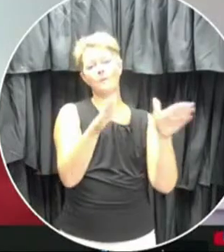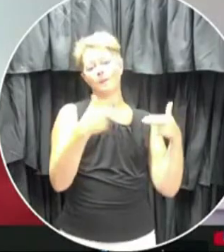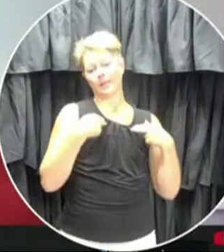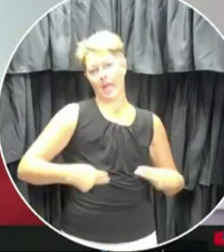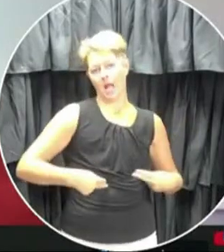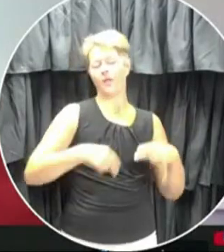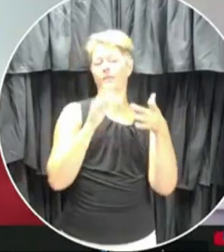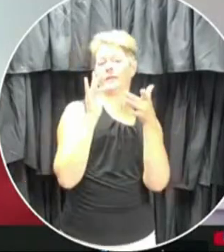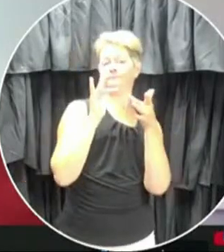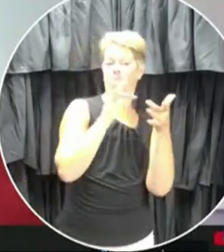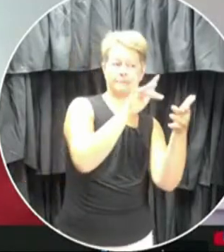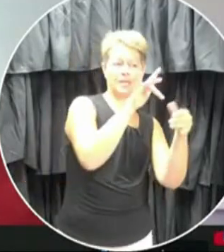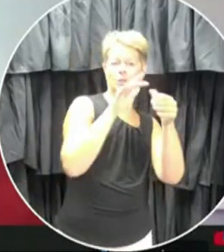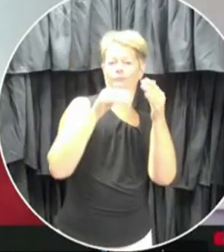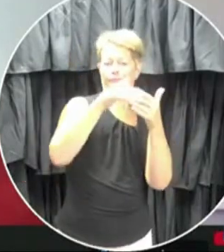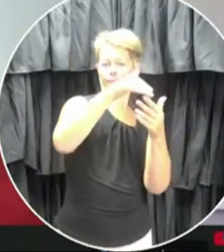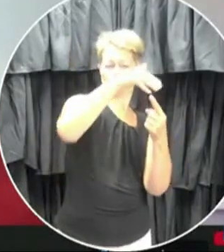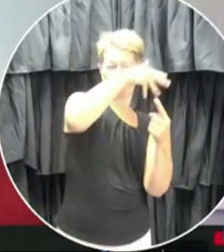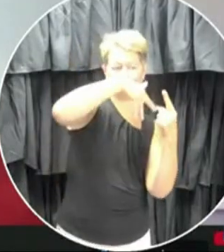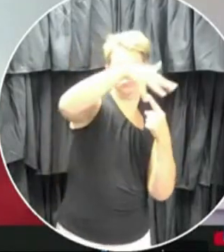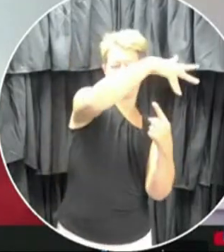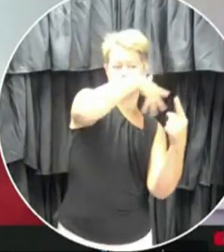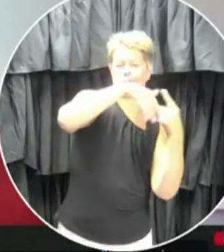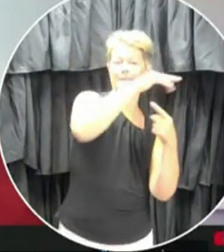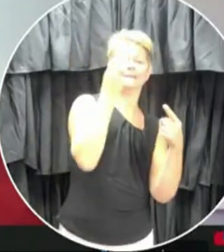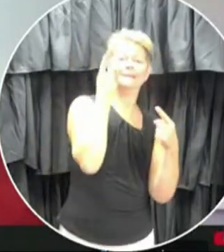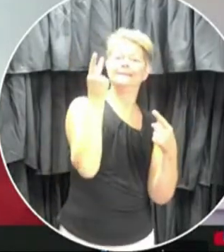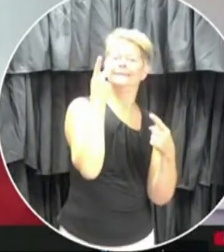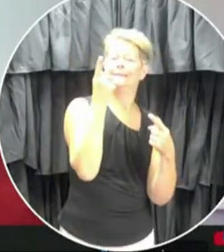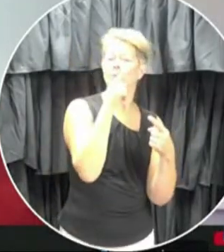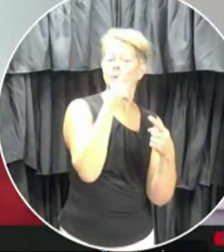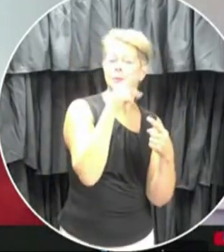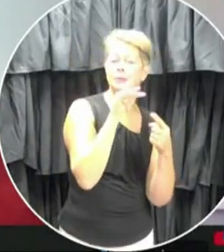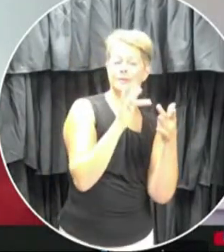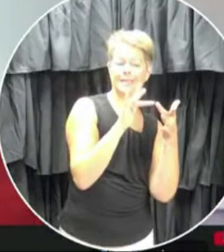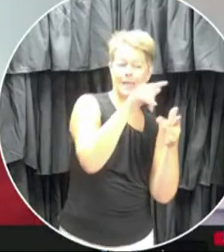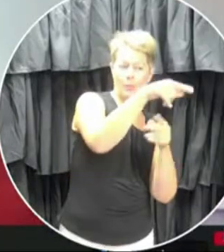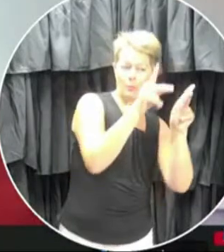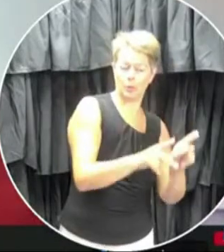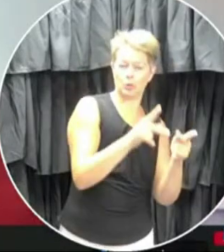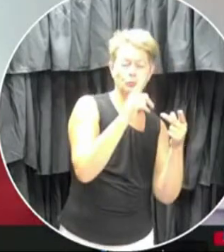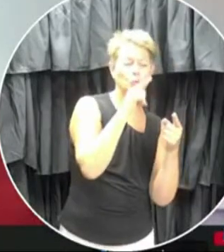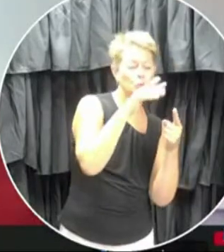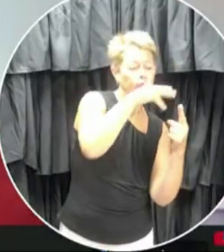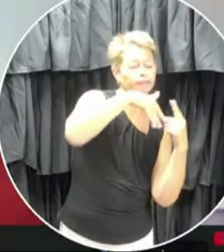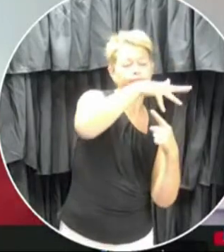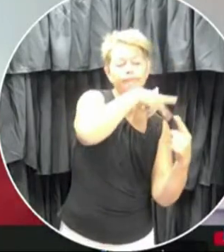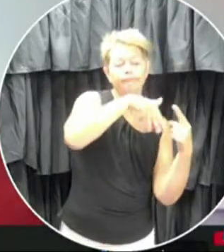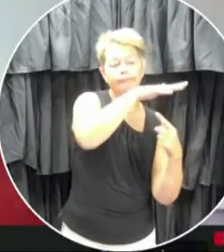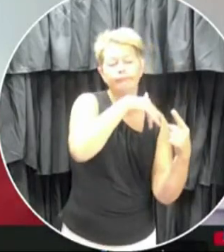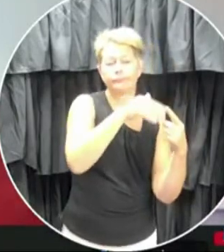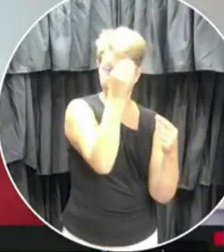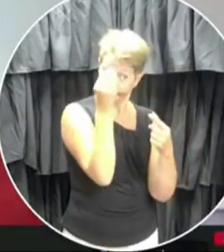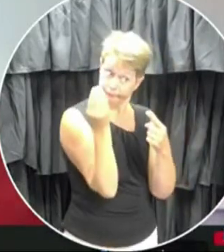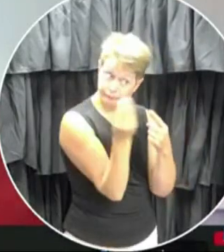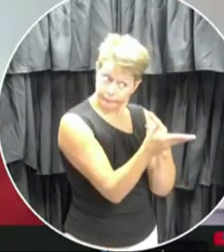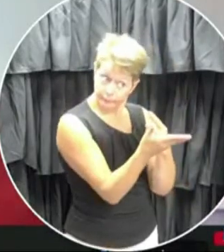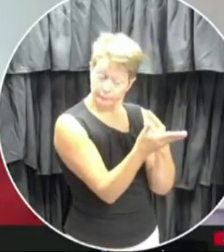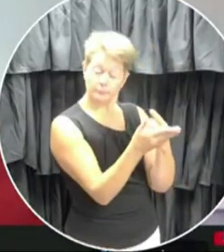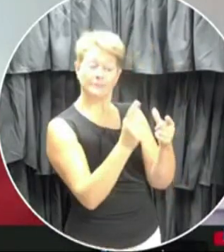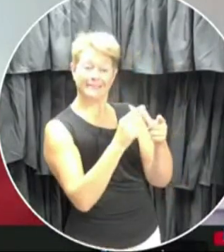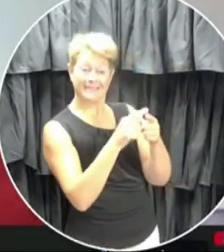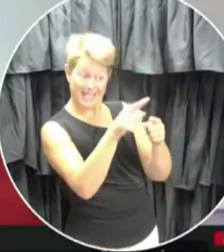contact tracing. So any children who are identified as a close contact of that case will be notified and then